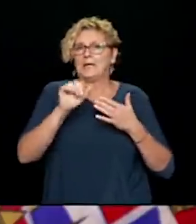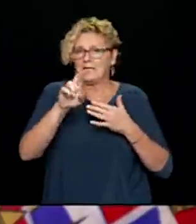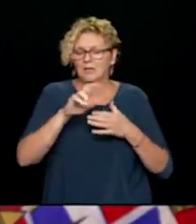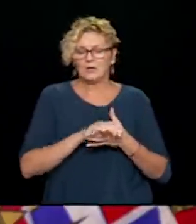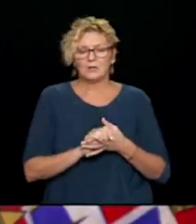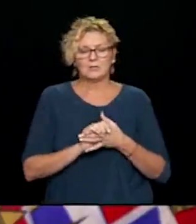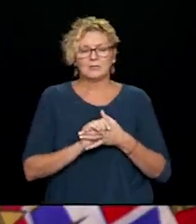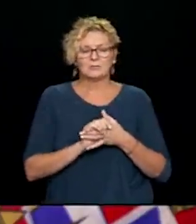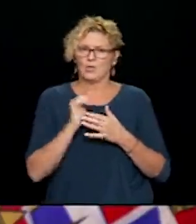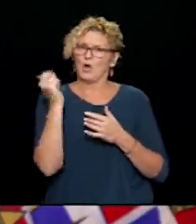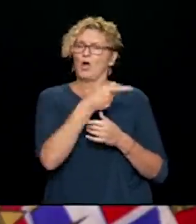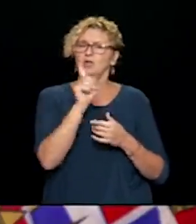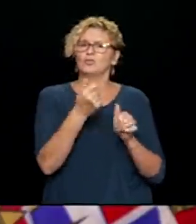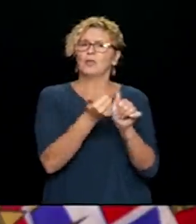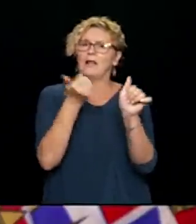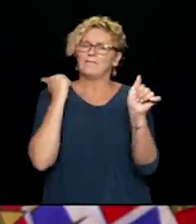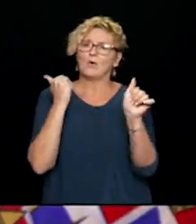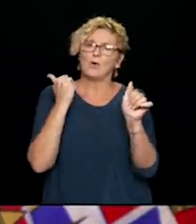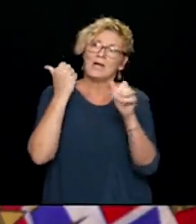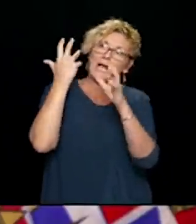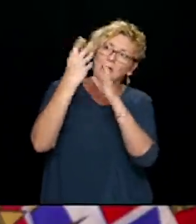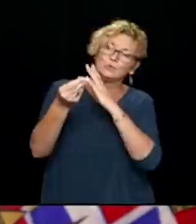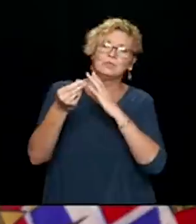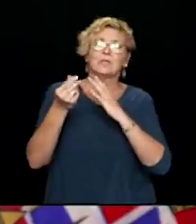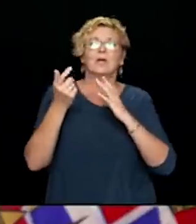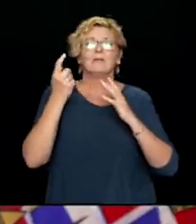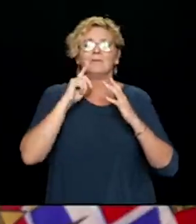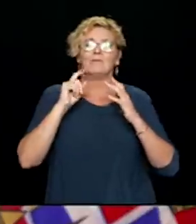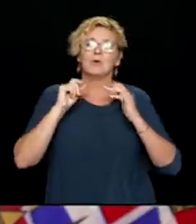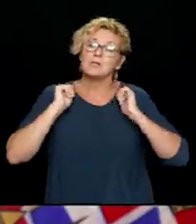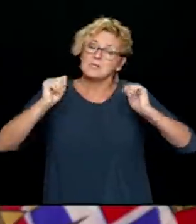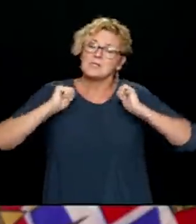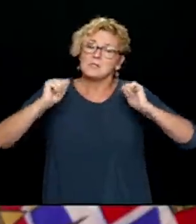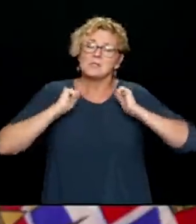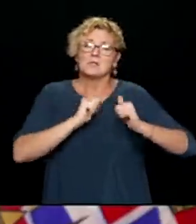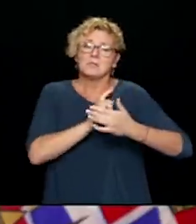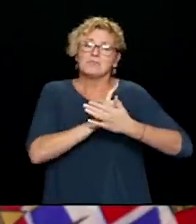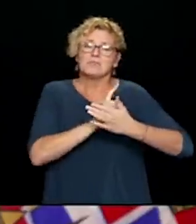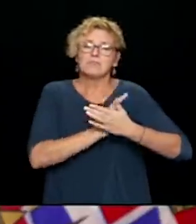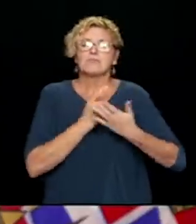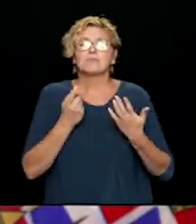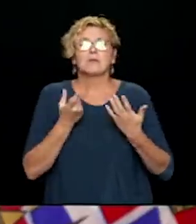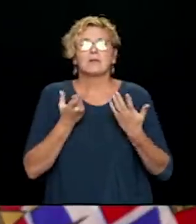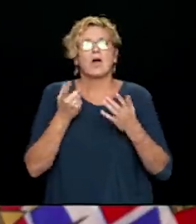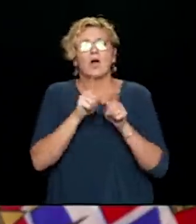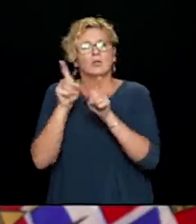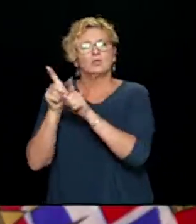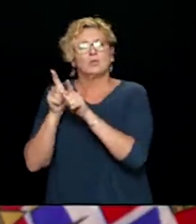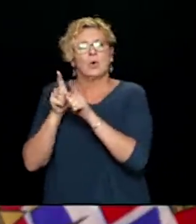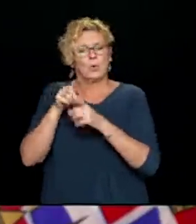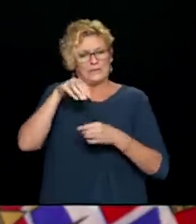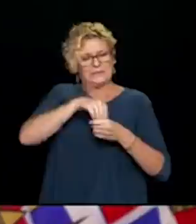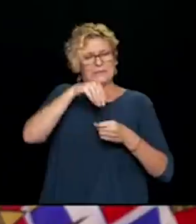situations. We want to avoid strenuous exercise outside and limit our indoor exercise as well to